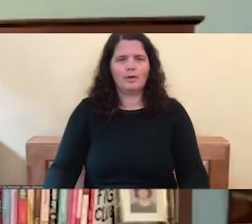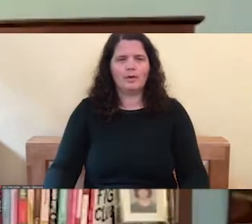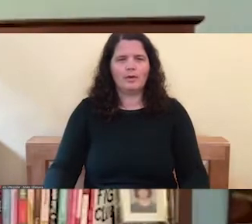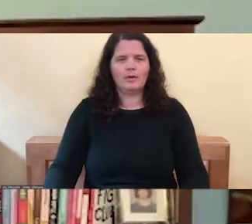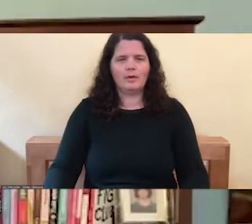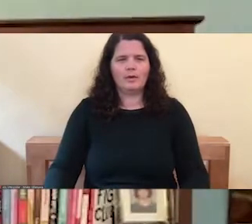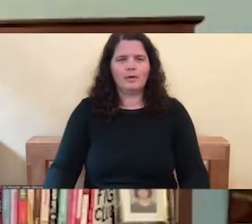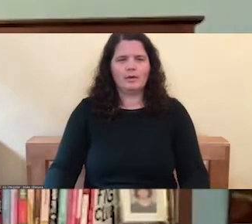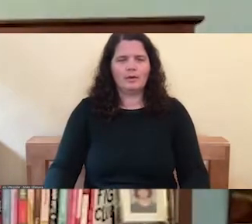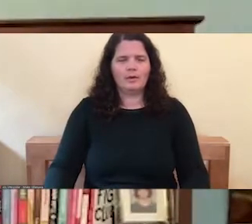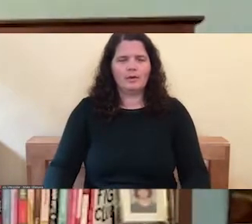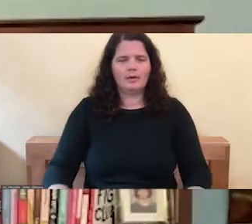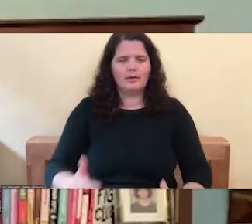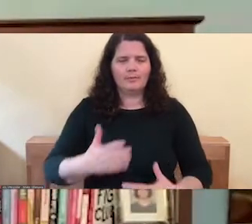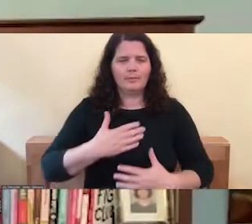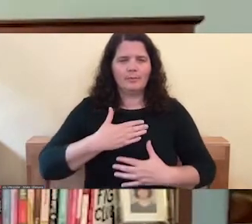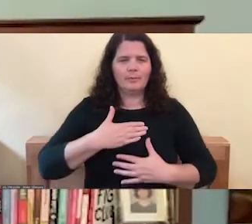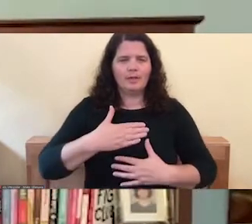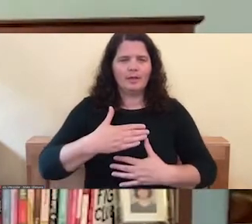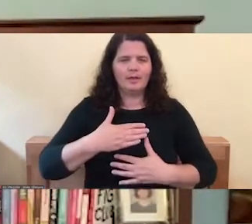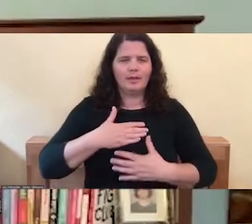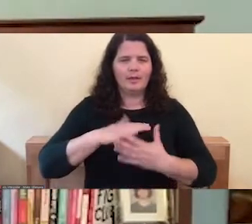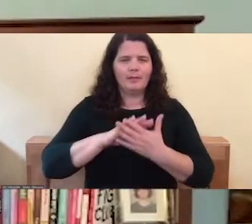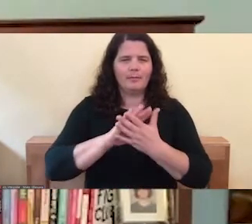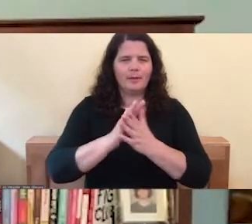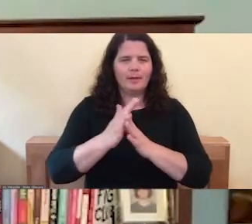Let your breathing return to normal.